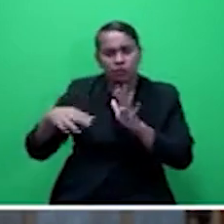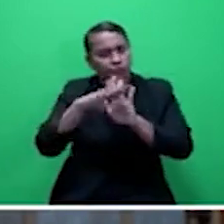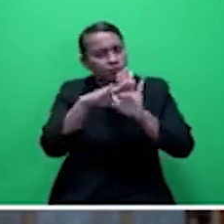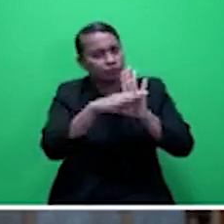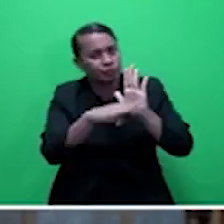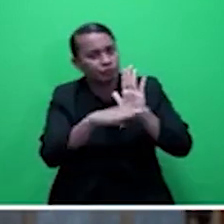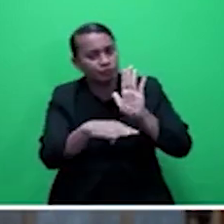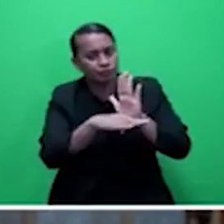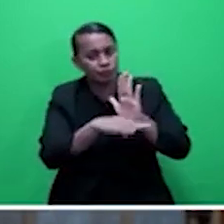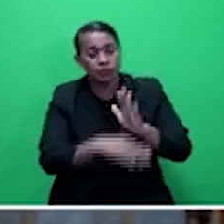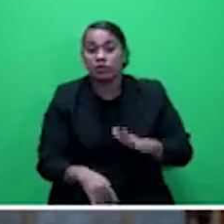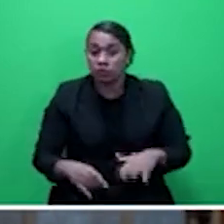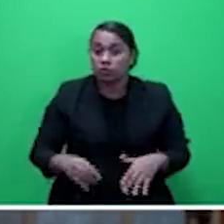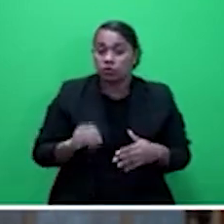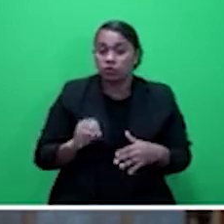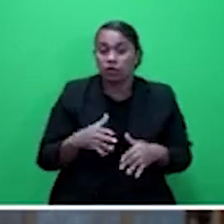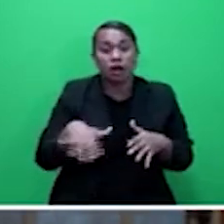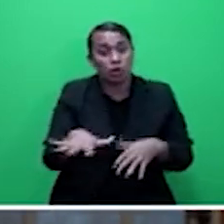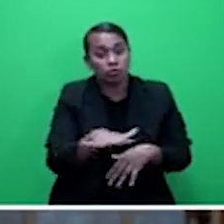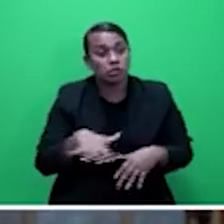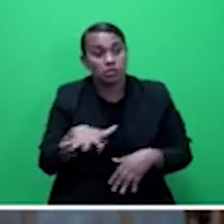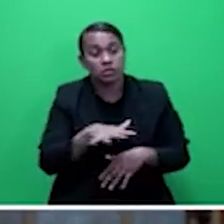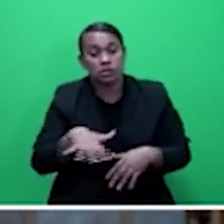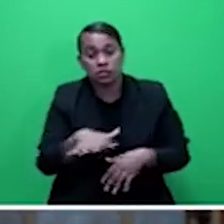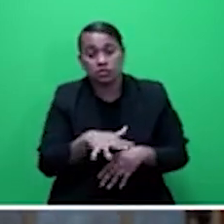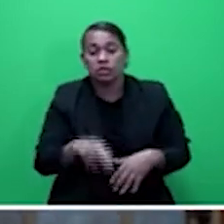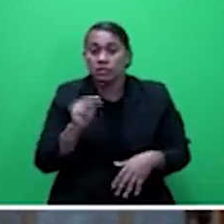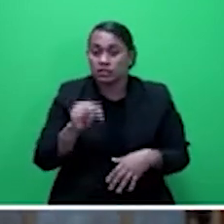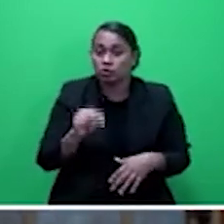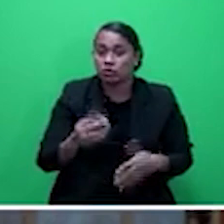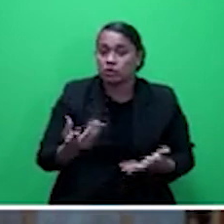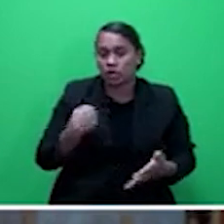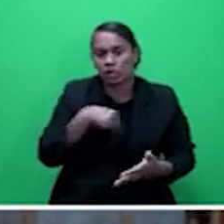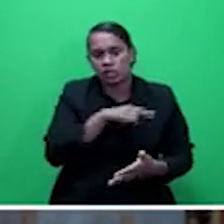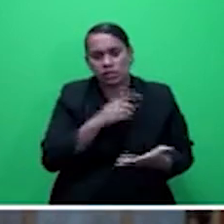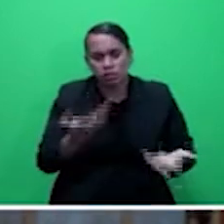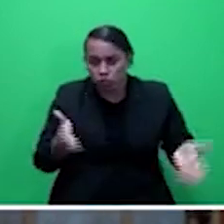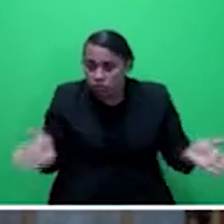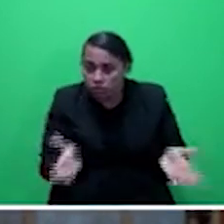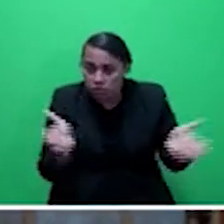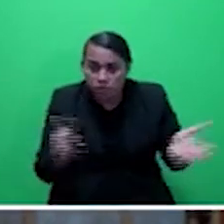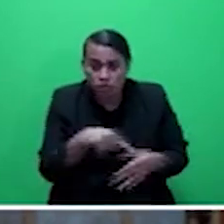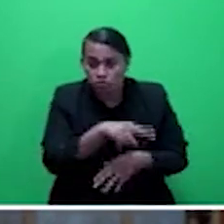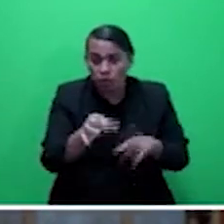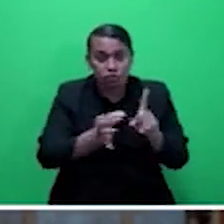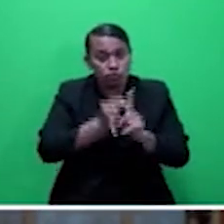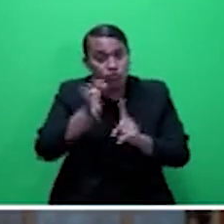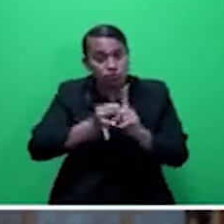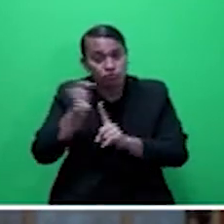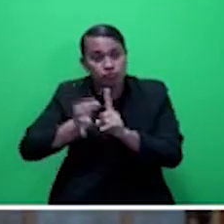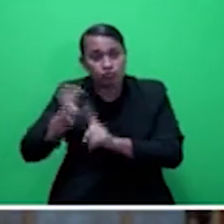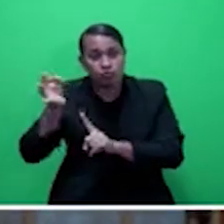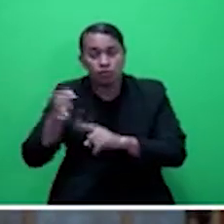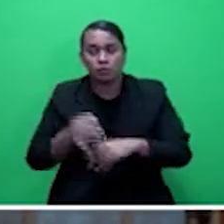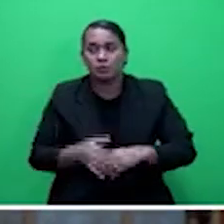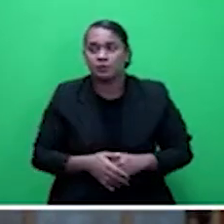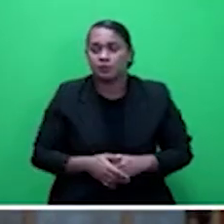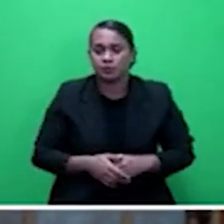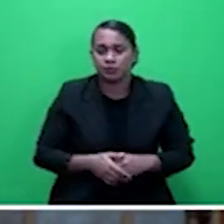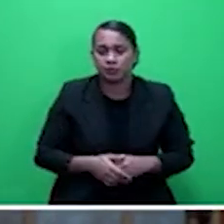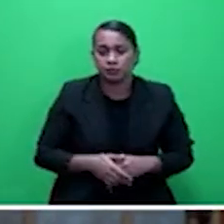which needs to be progressed. Honourable Ngavok and Honourable Minister have mentioned